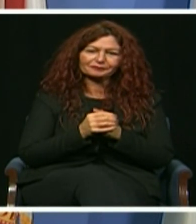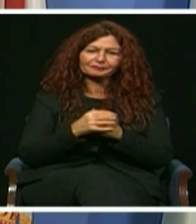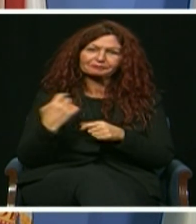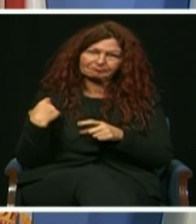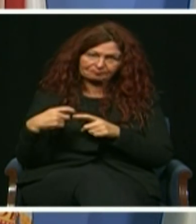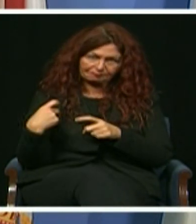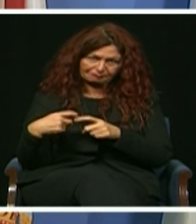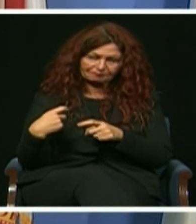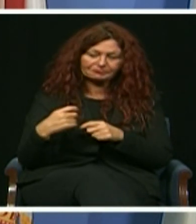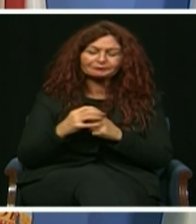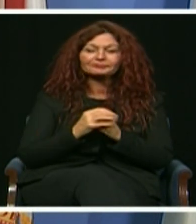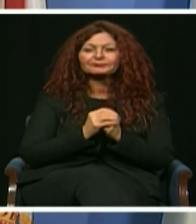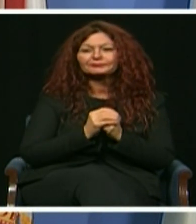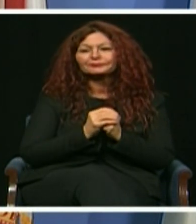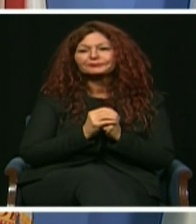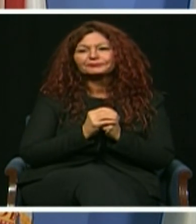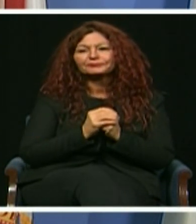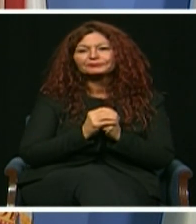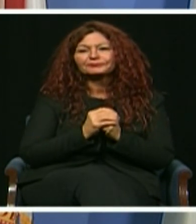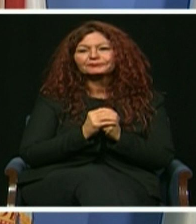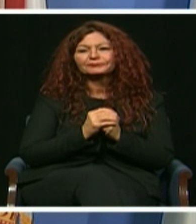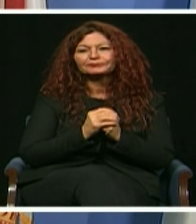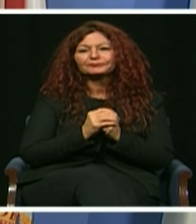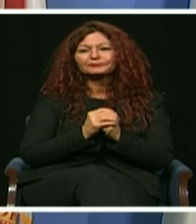confiaron en mi para esta labor.